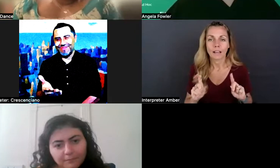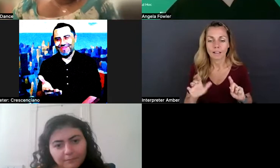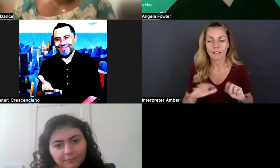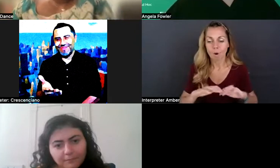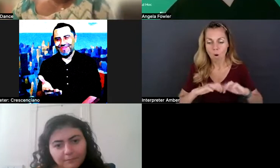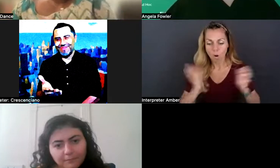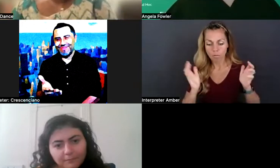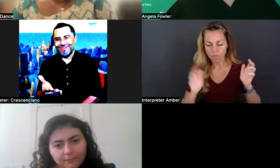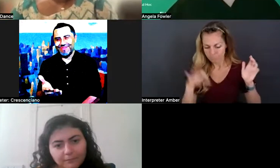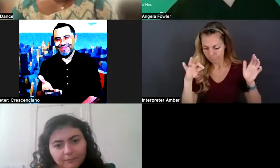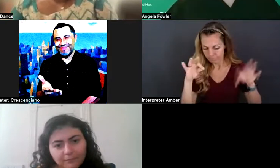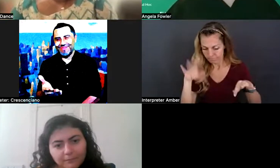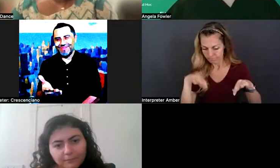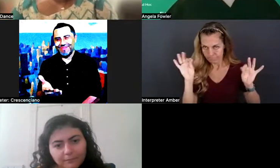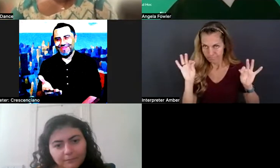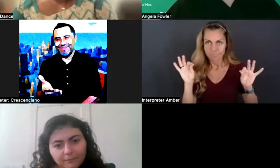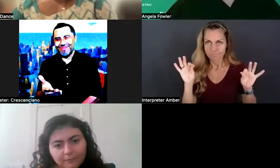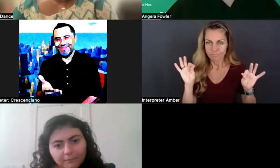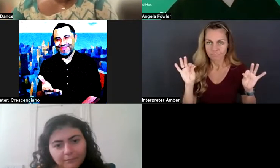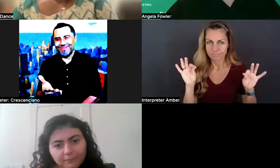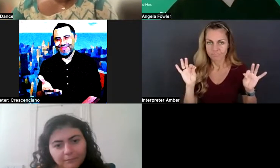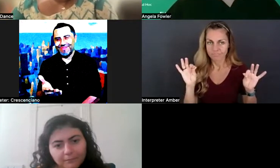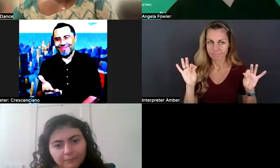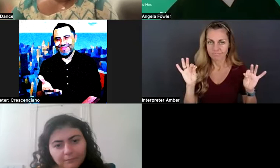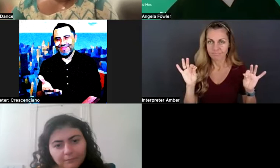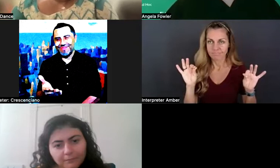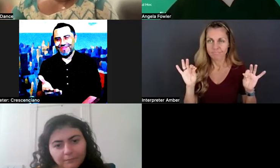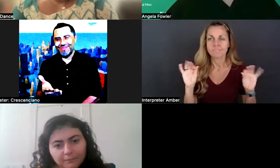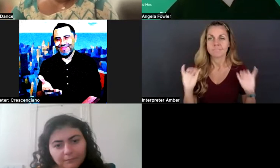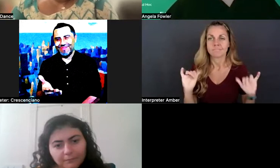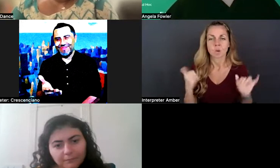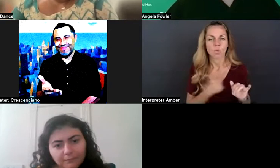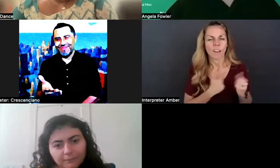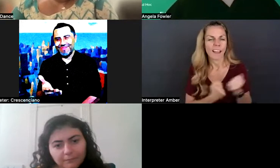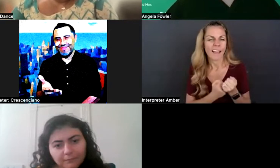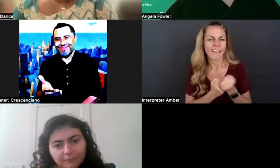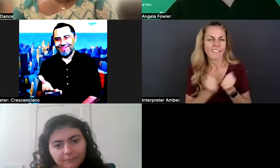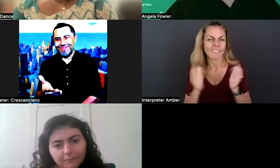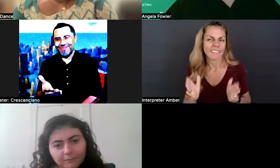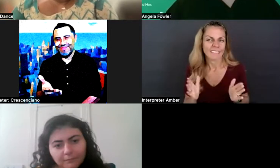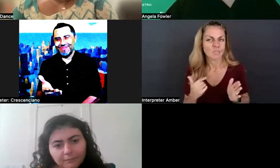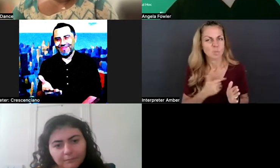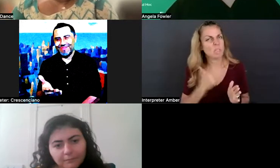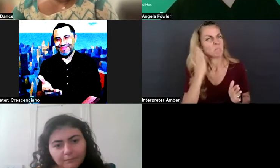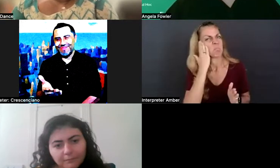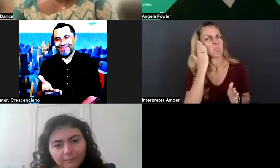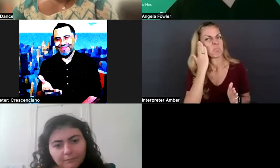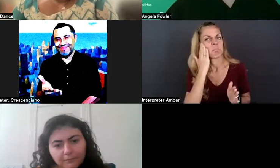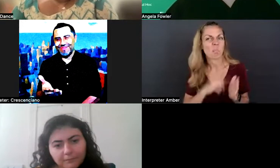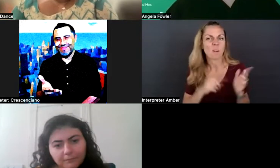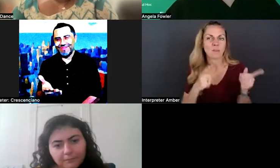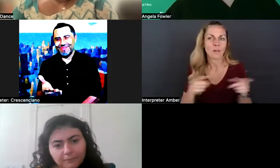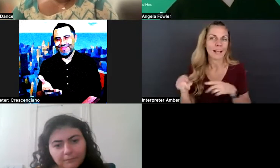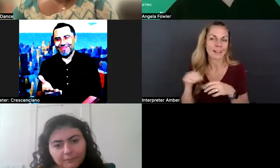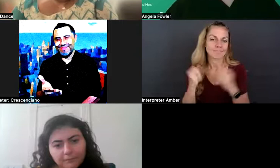disability headlines and you're, you know, we're as advocates, we're generally steeped in what's going on in a lot of spaces and the number